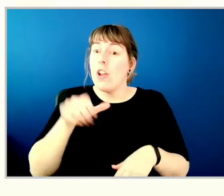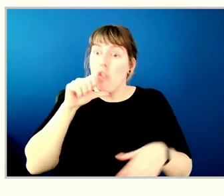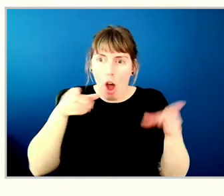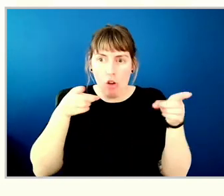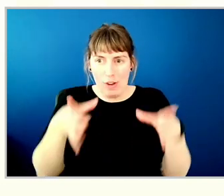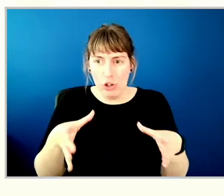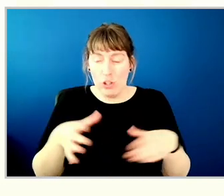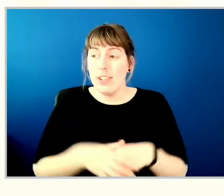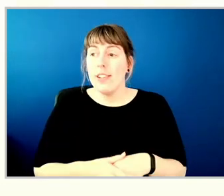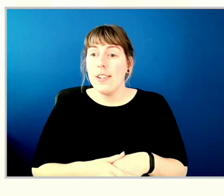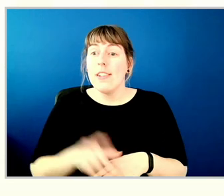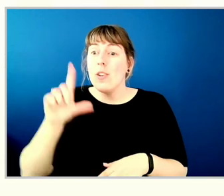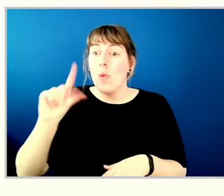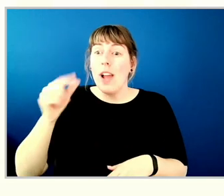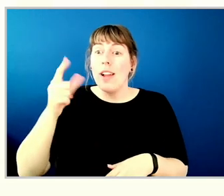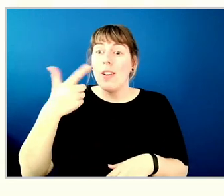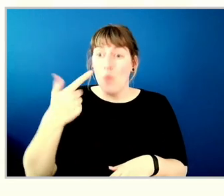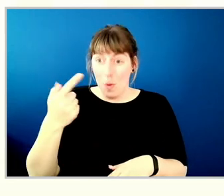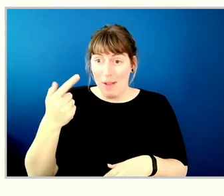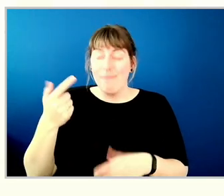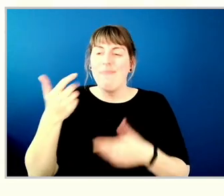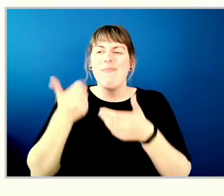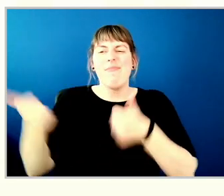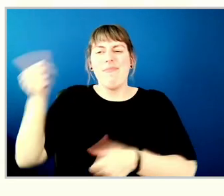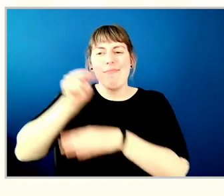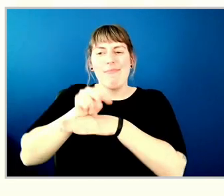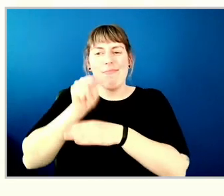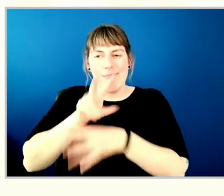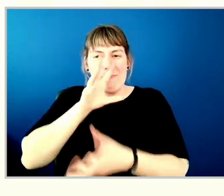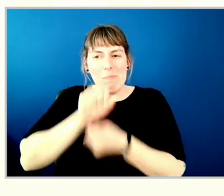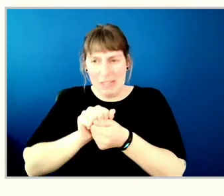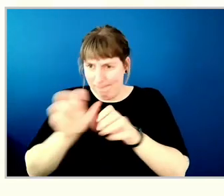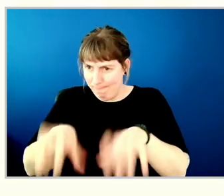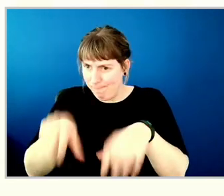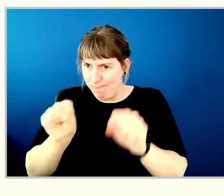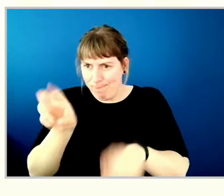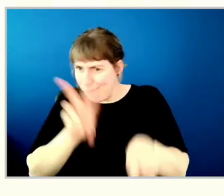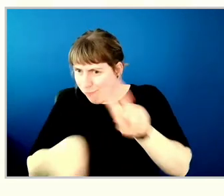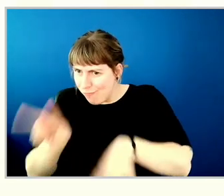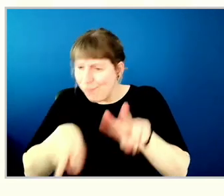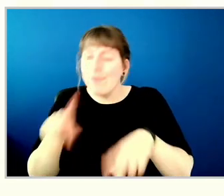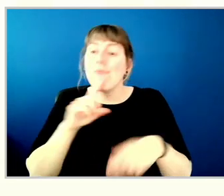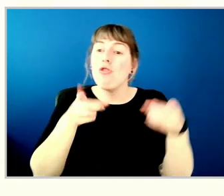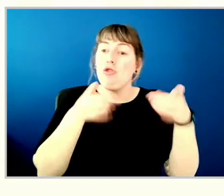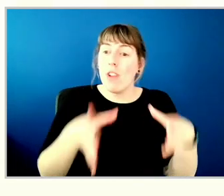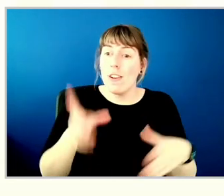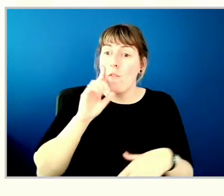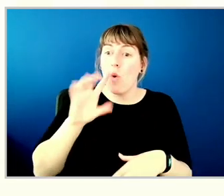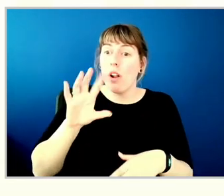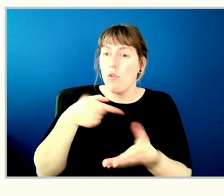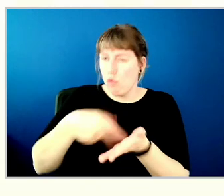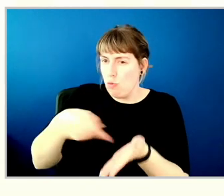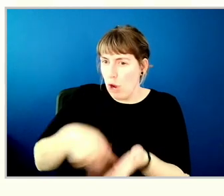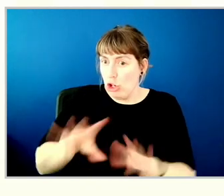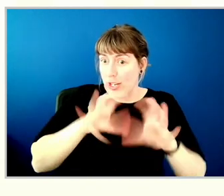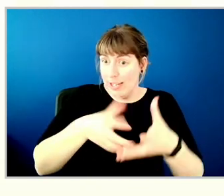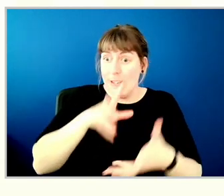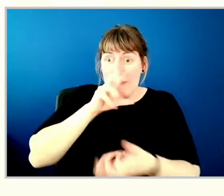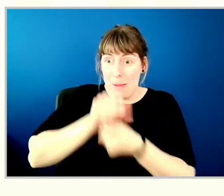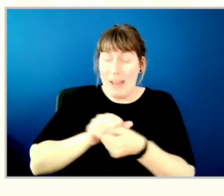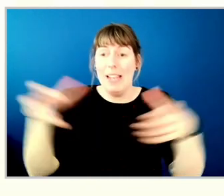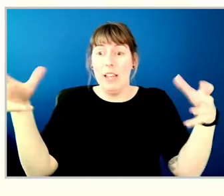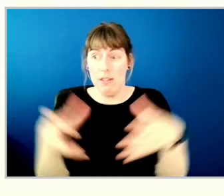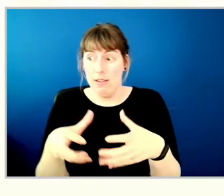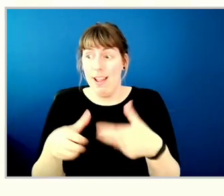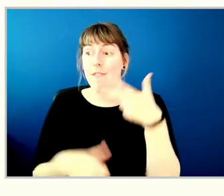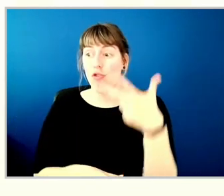governance committee undertook a review of director remuneration and a director remuneration committee was appointed consisting